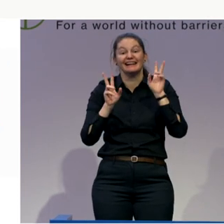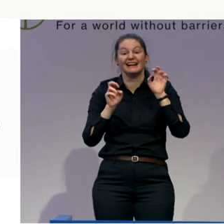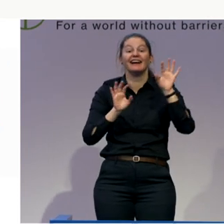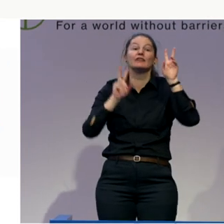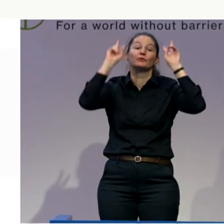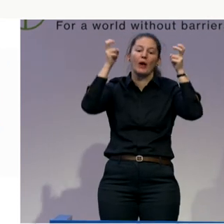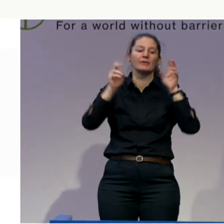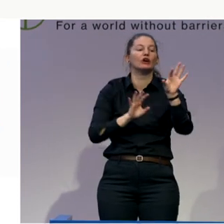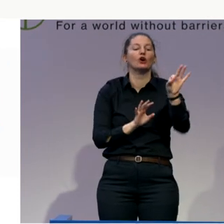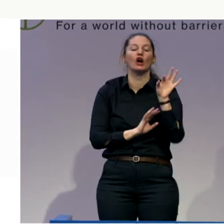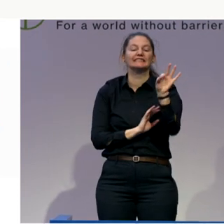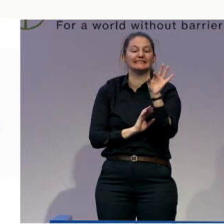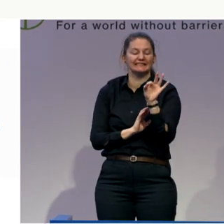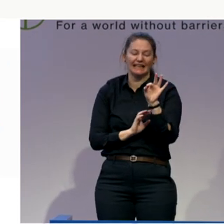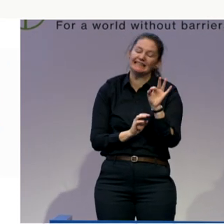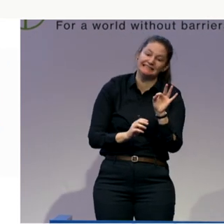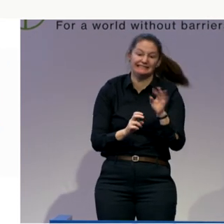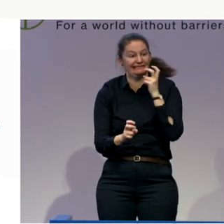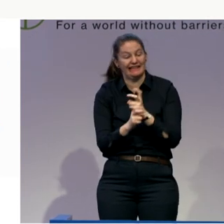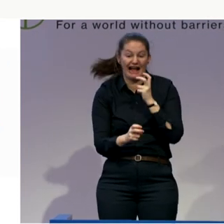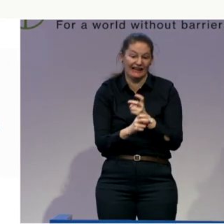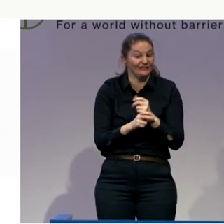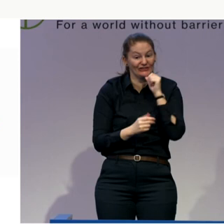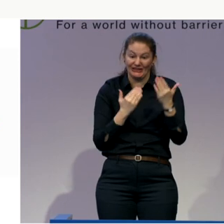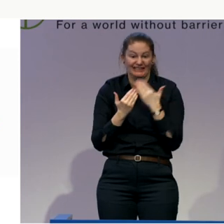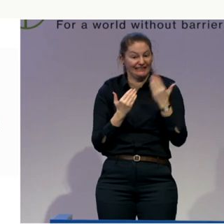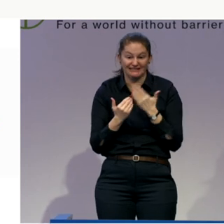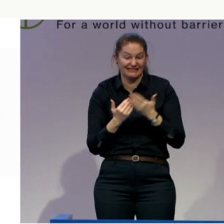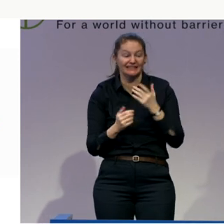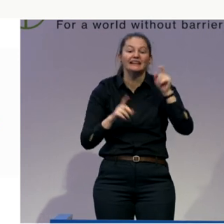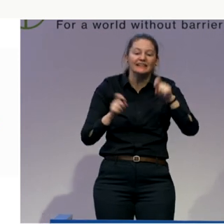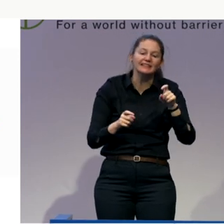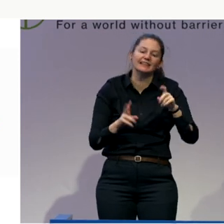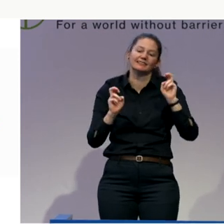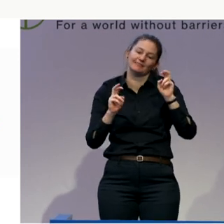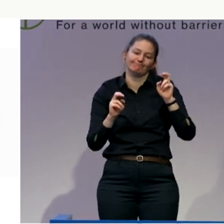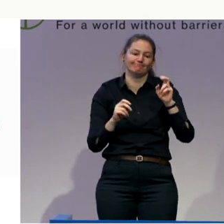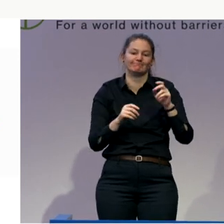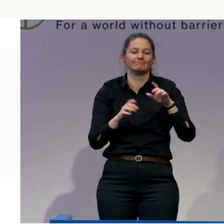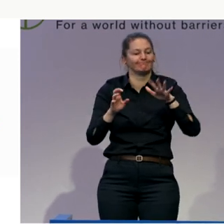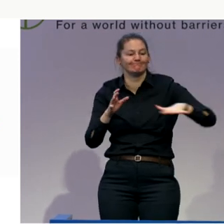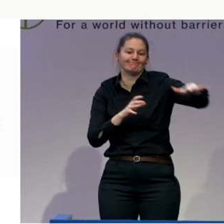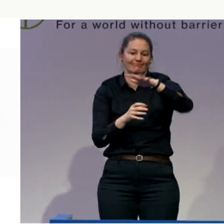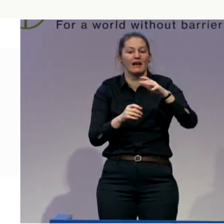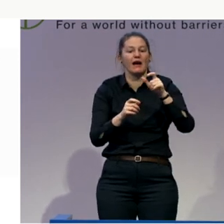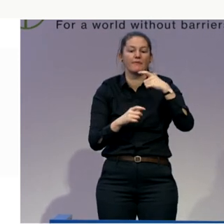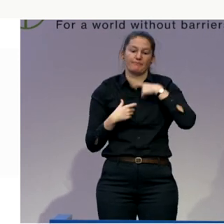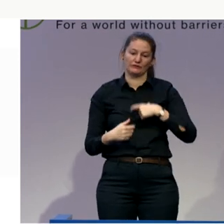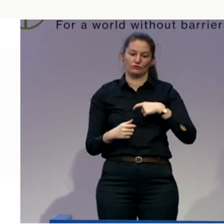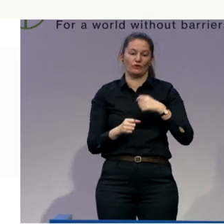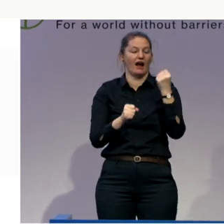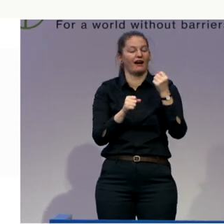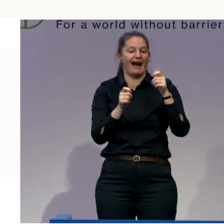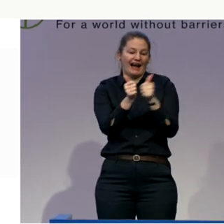field, we need to make sure they're respected, they have terms and conditions, they have hourly pay that is much better than